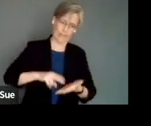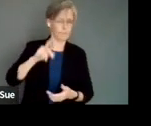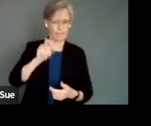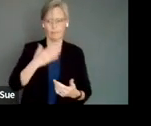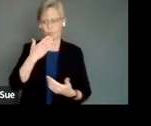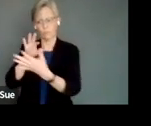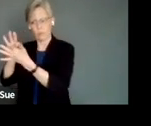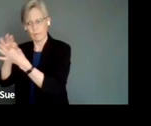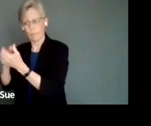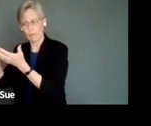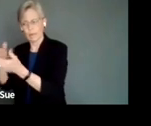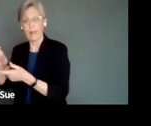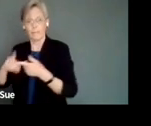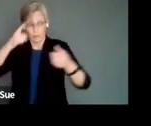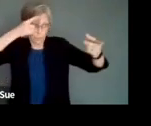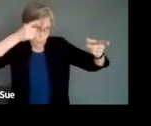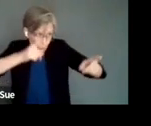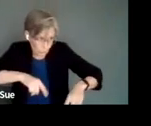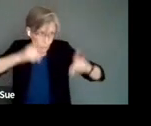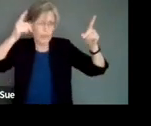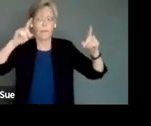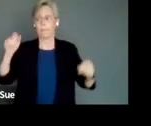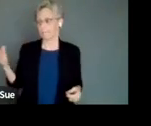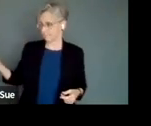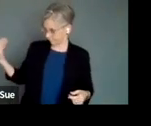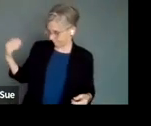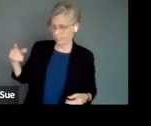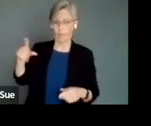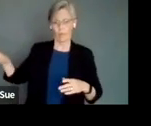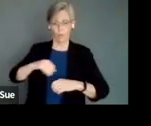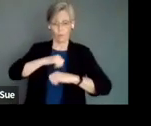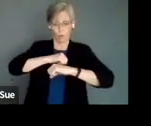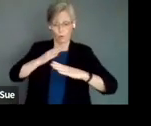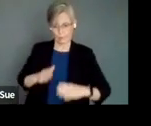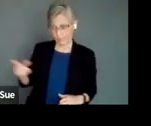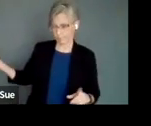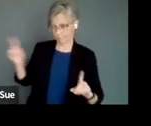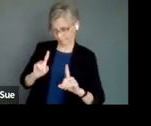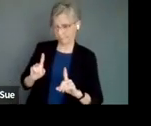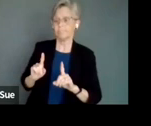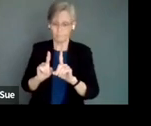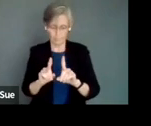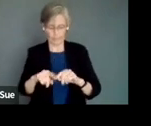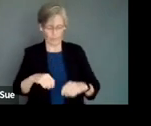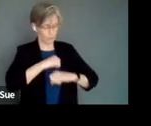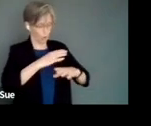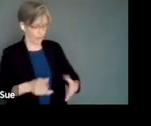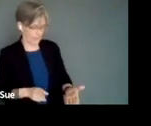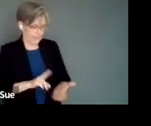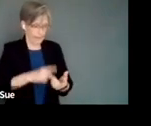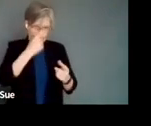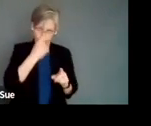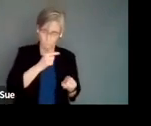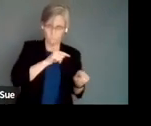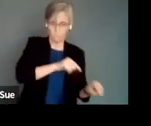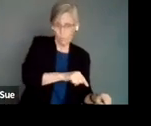So when you're doing engagement agreements, you have to bring their guardians into those conversations they have because a guardian is going to be signing for